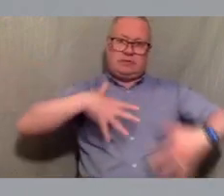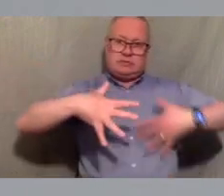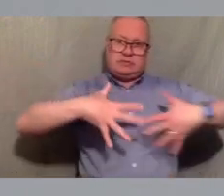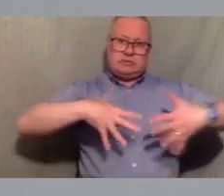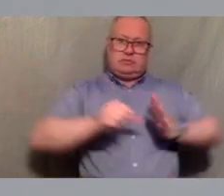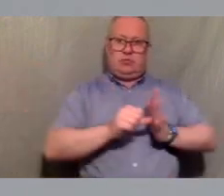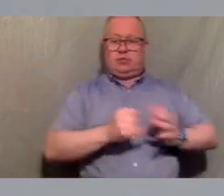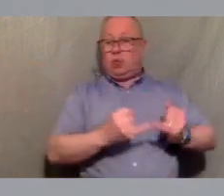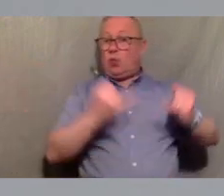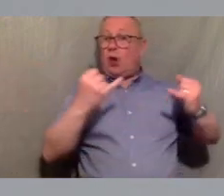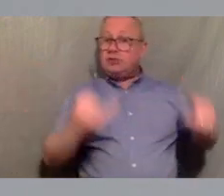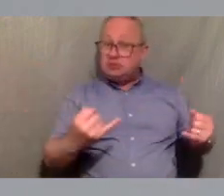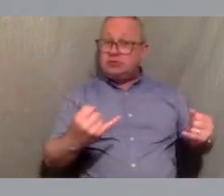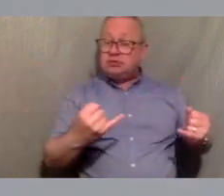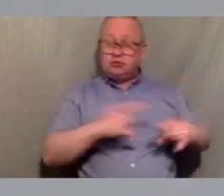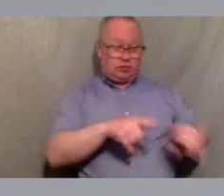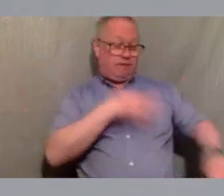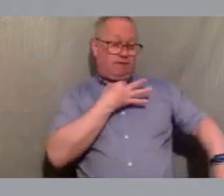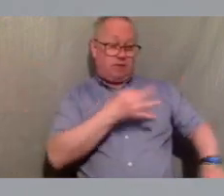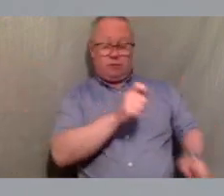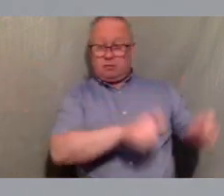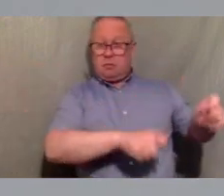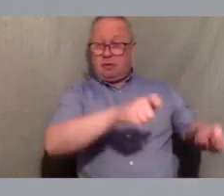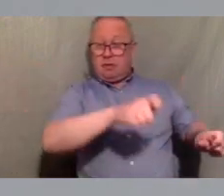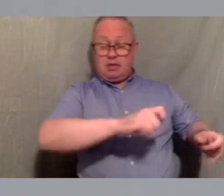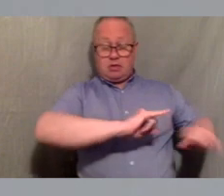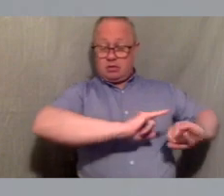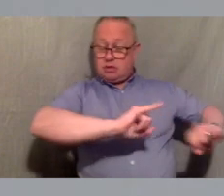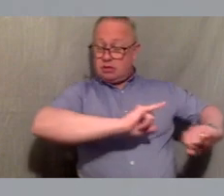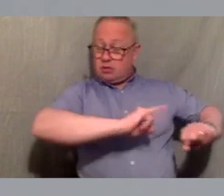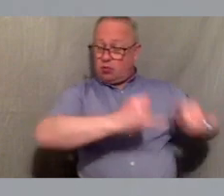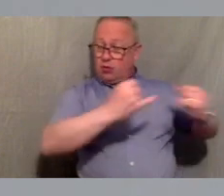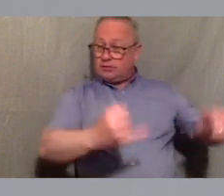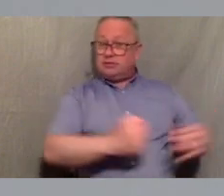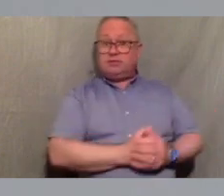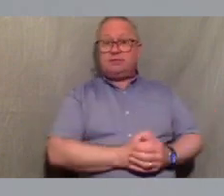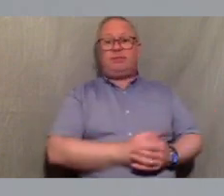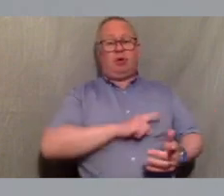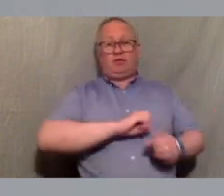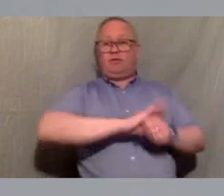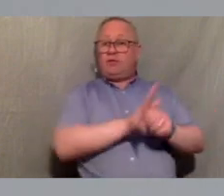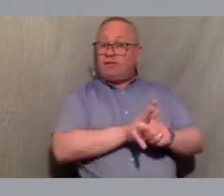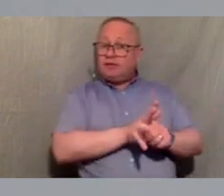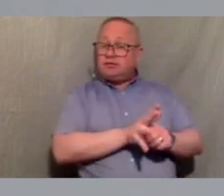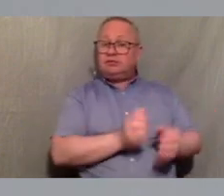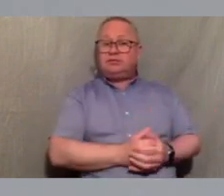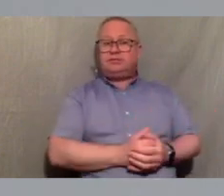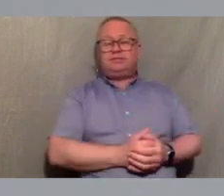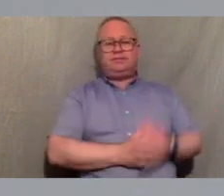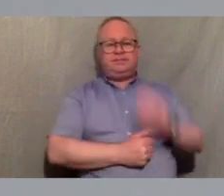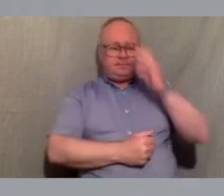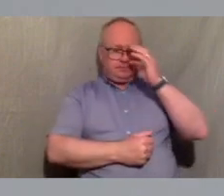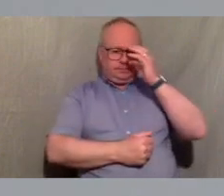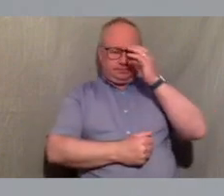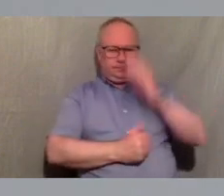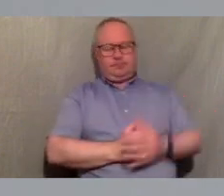you know vulnerability to a respiratory pandemic so sadly